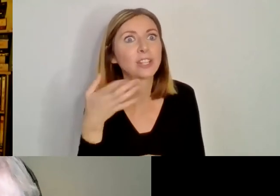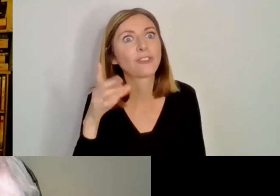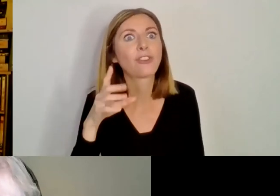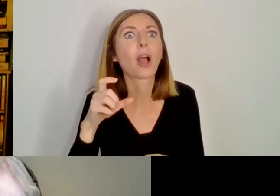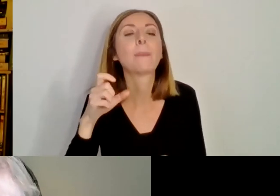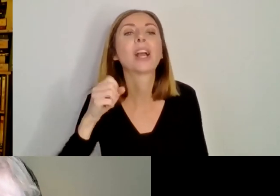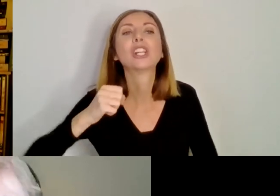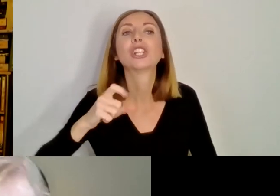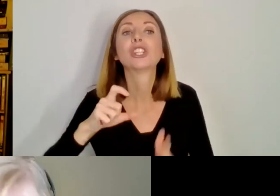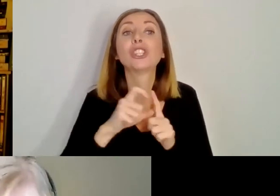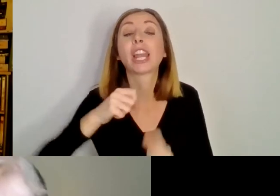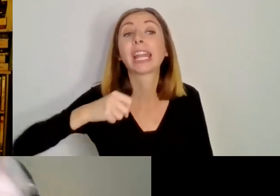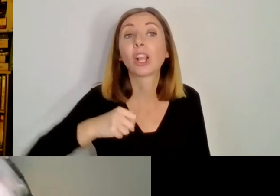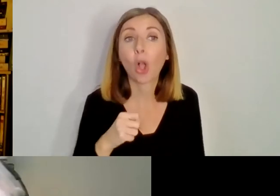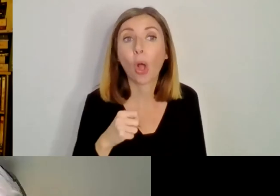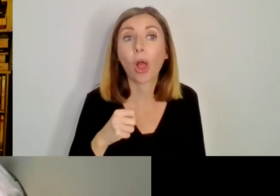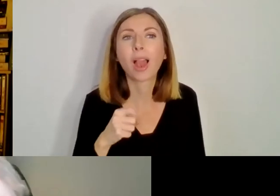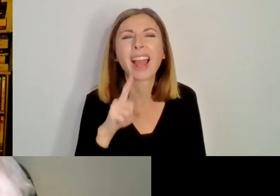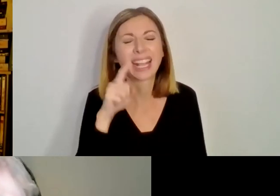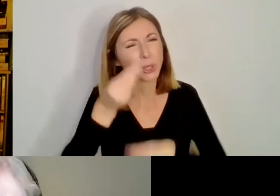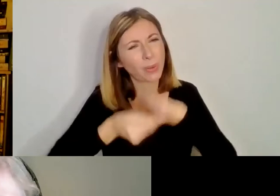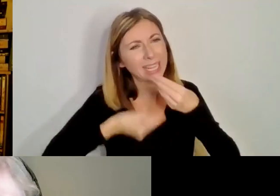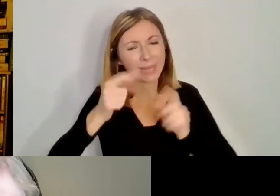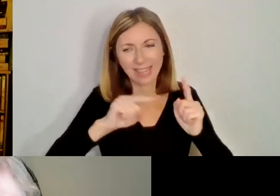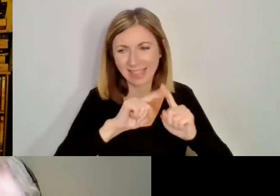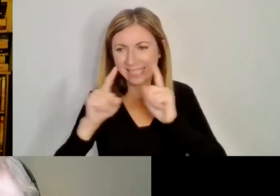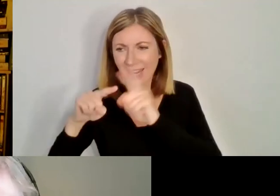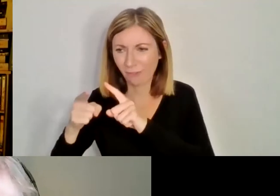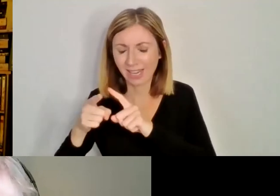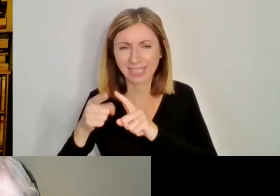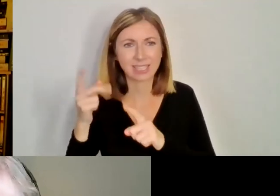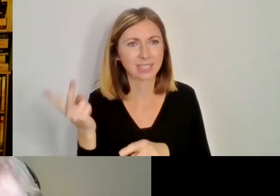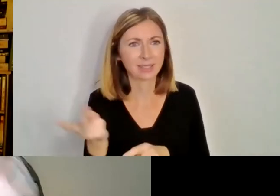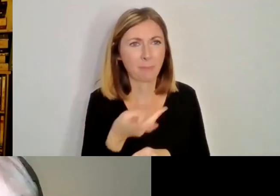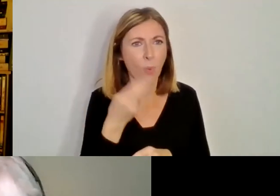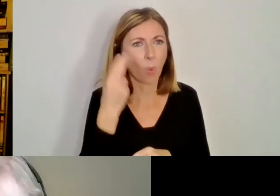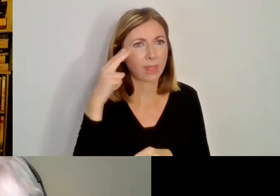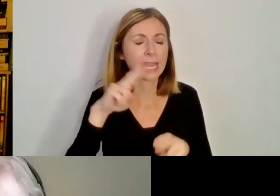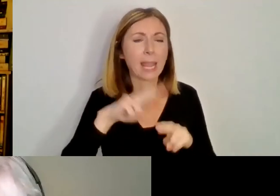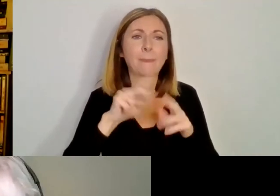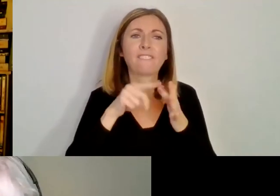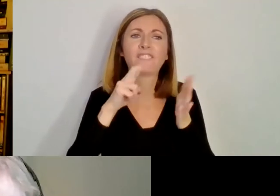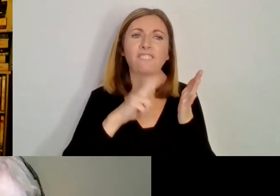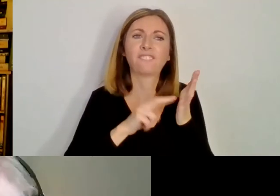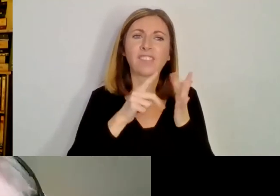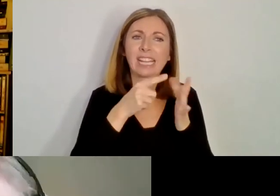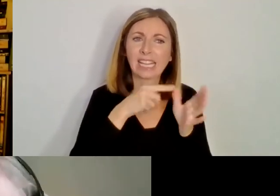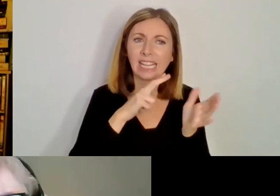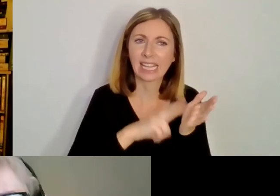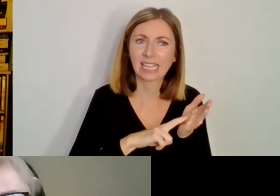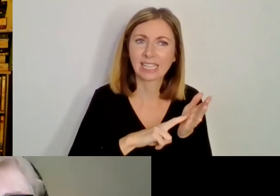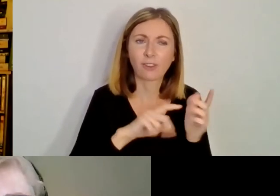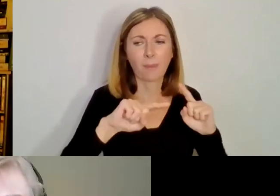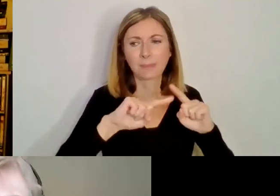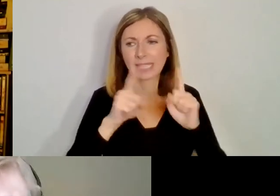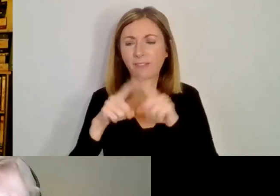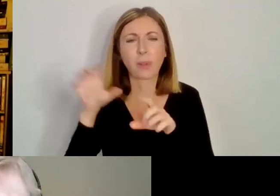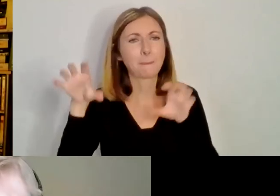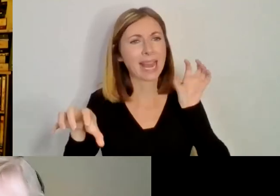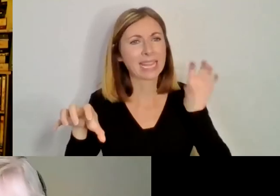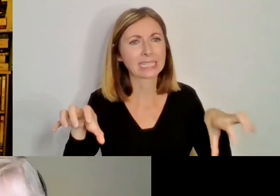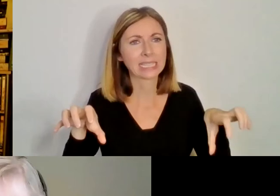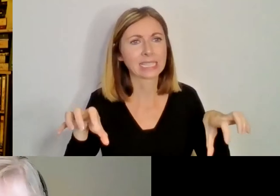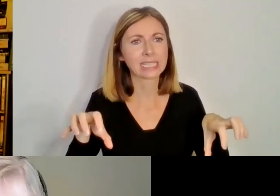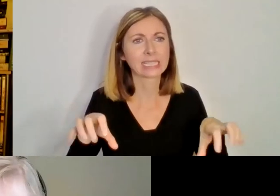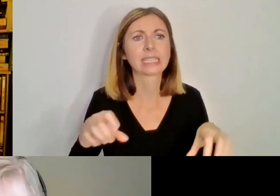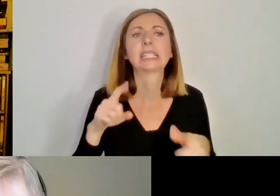today, maybe at the Movela and the Down site, if you want to? Yeah, there's not a huge